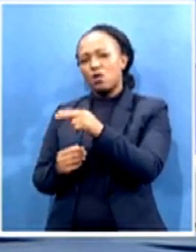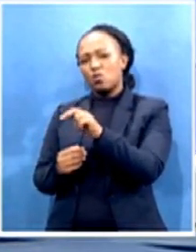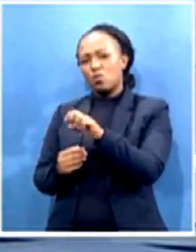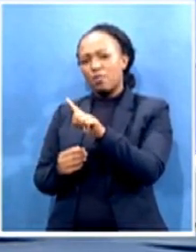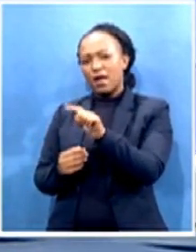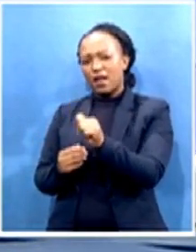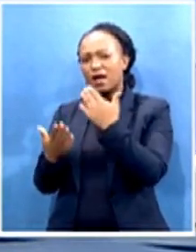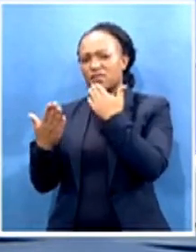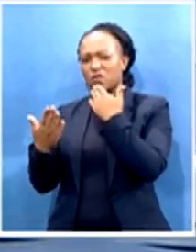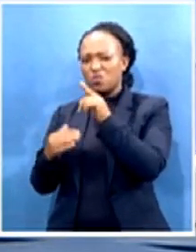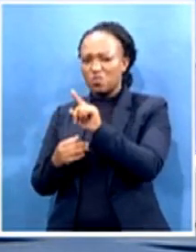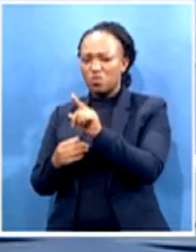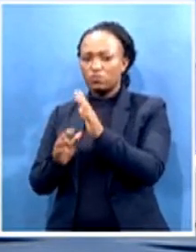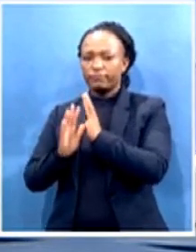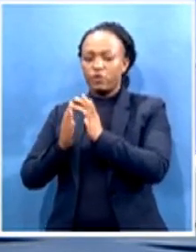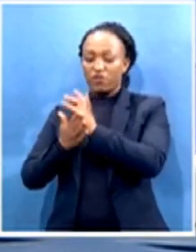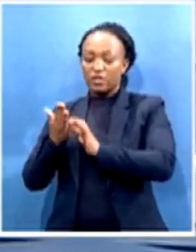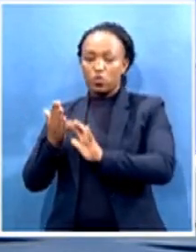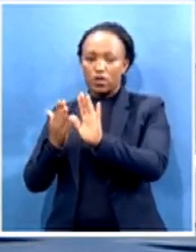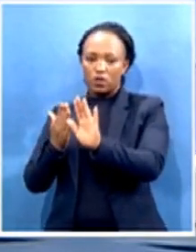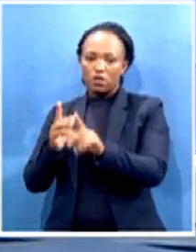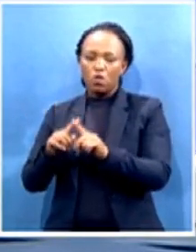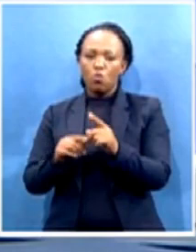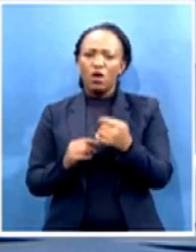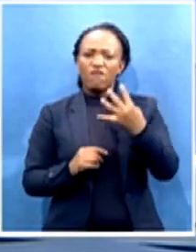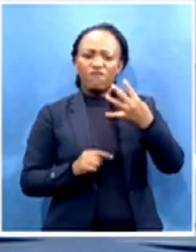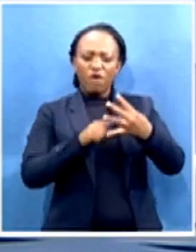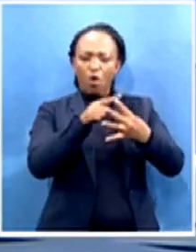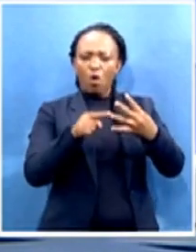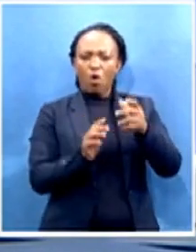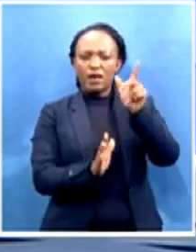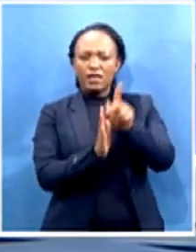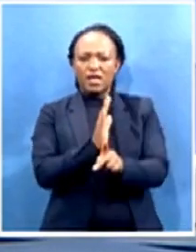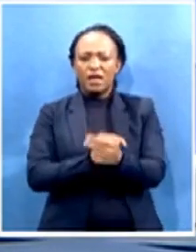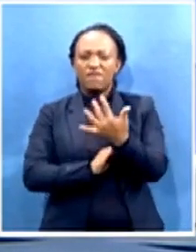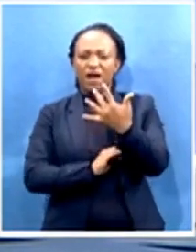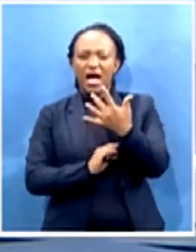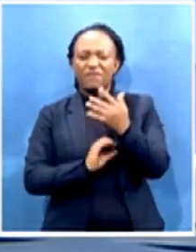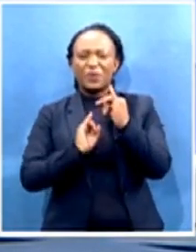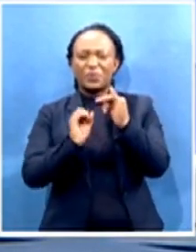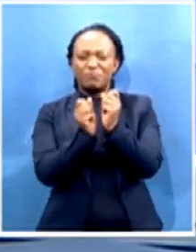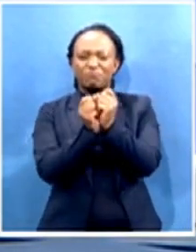we're talking about four people having been killed and five others severely wounded following a case of mob justice.